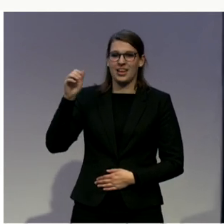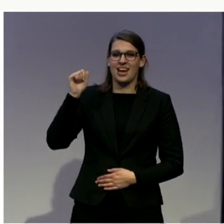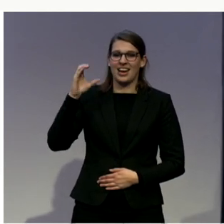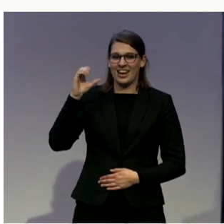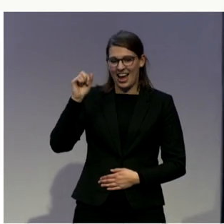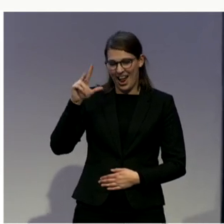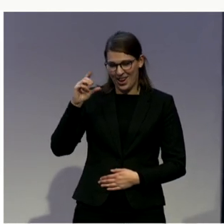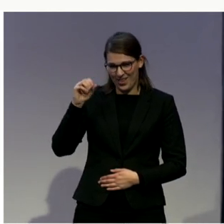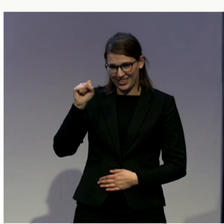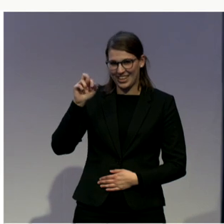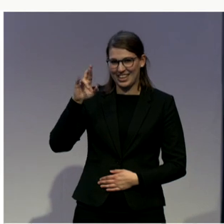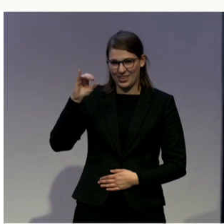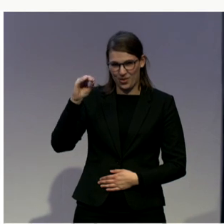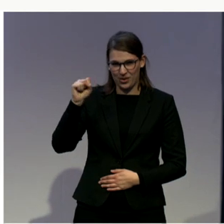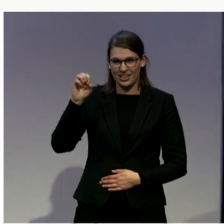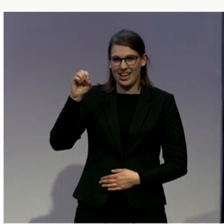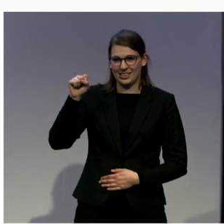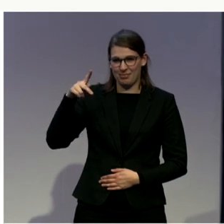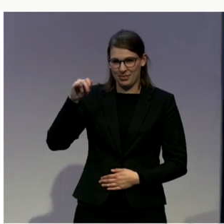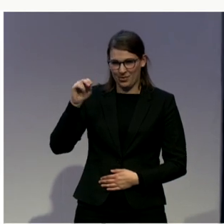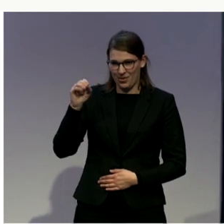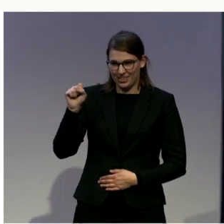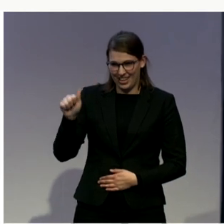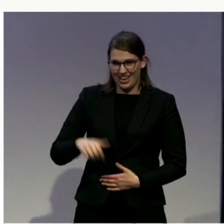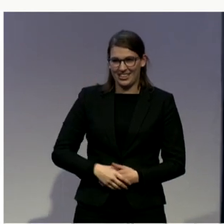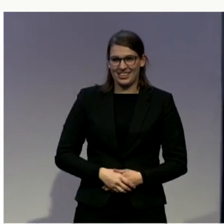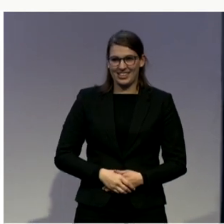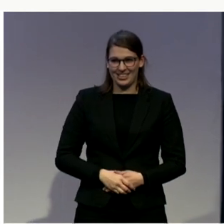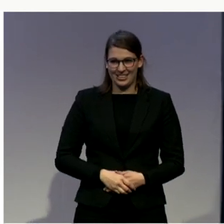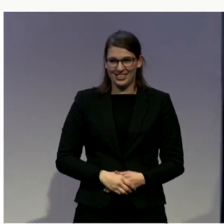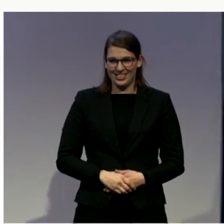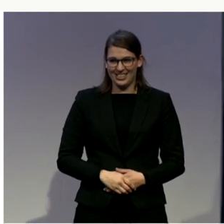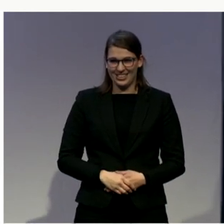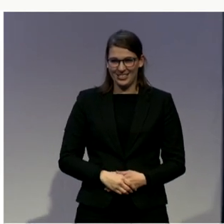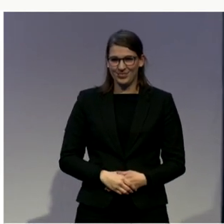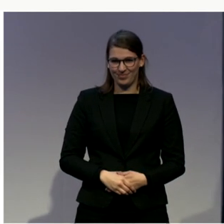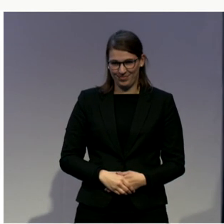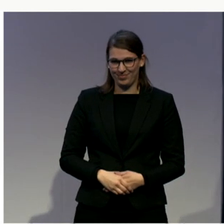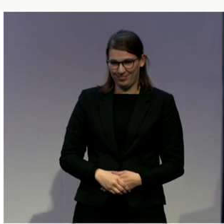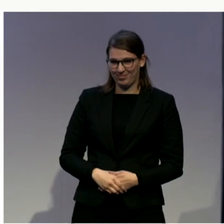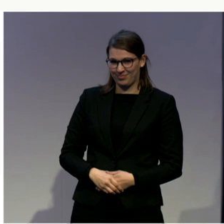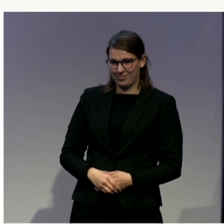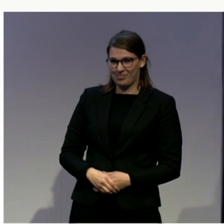and Disability, Headway, the Brain Injury Association, and Human Rights Watch, respectively.